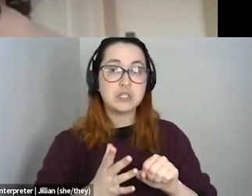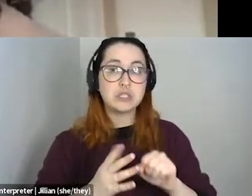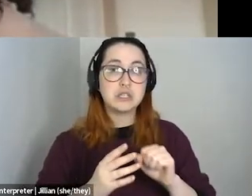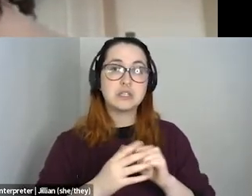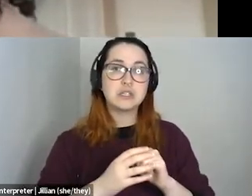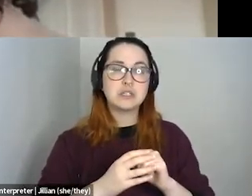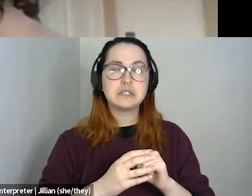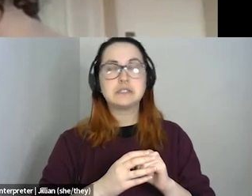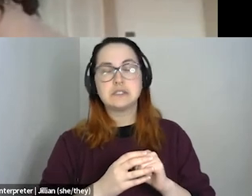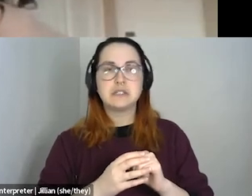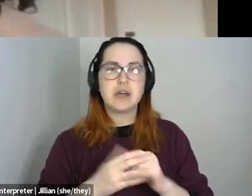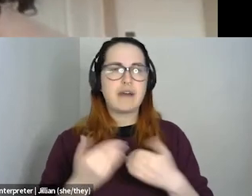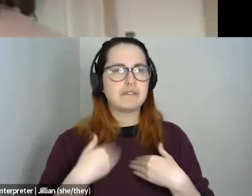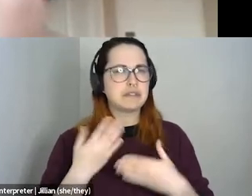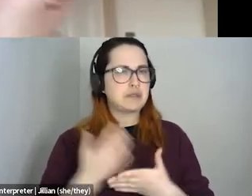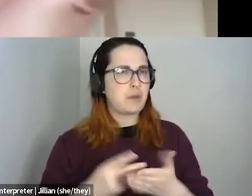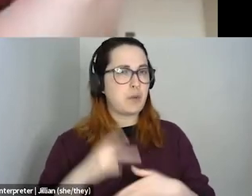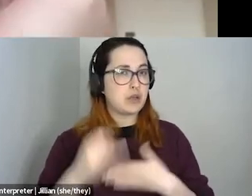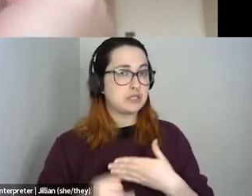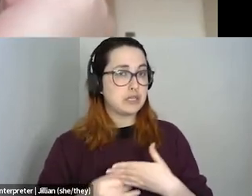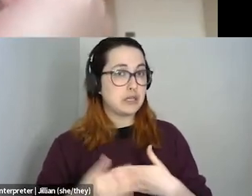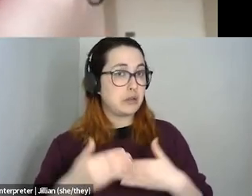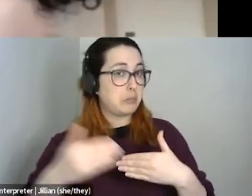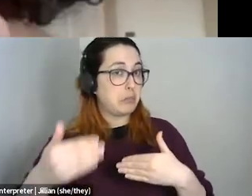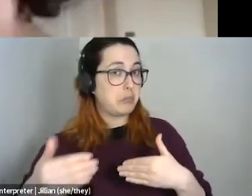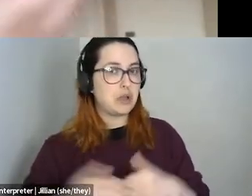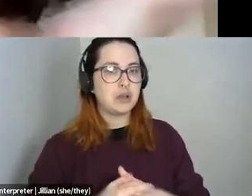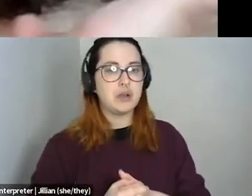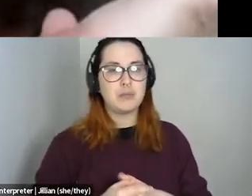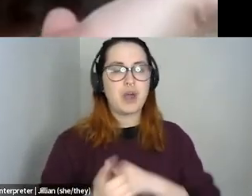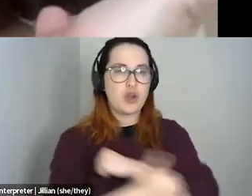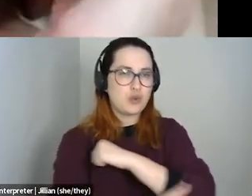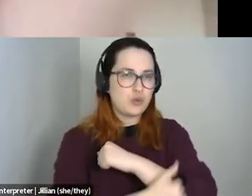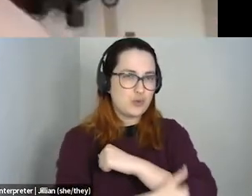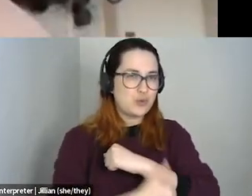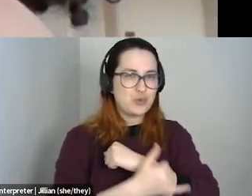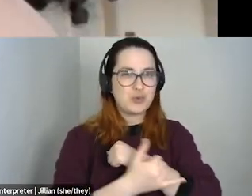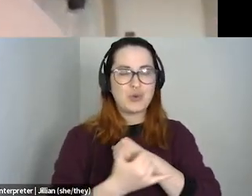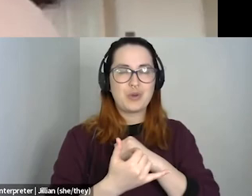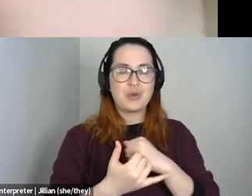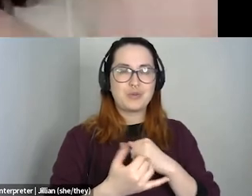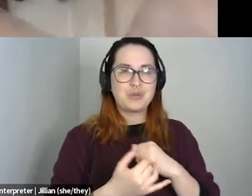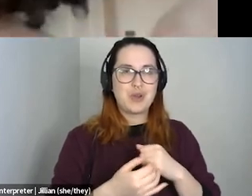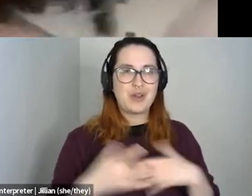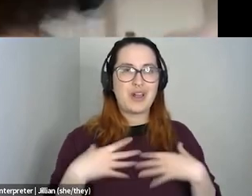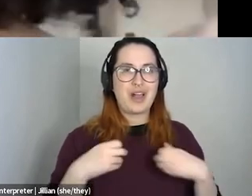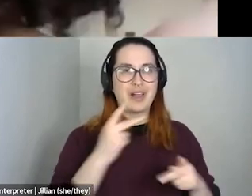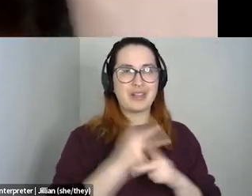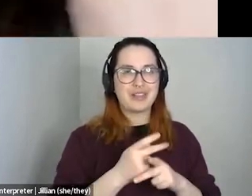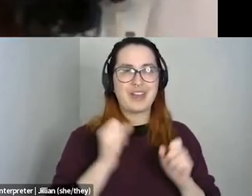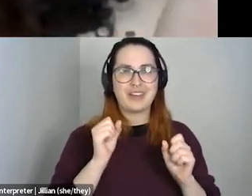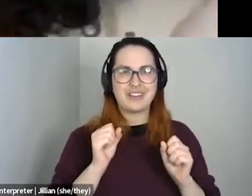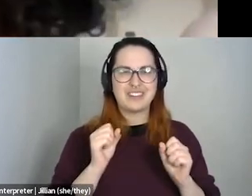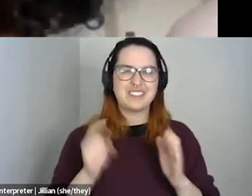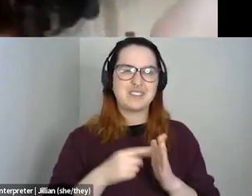healthcare. It's like usually folks are like, oh, we're just going to be so cool. And like study just urban stuff where it's like, but there are gays living